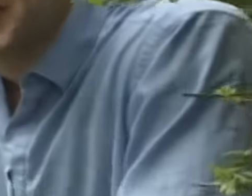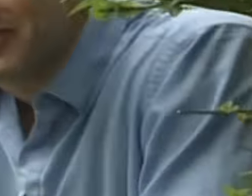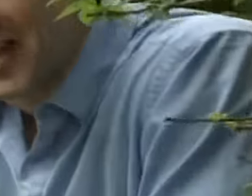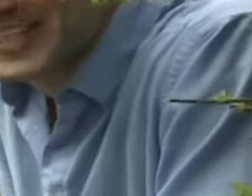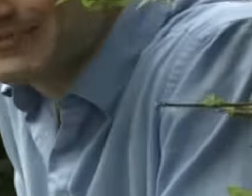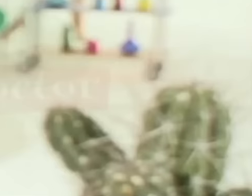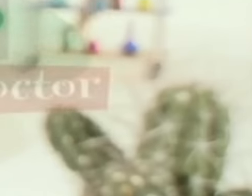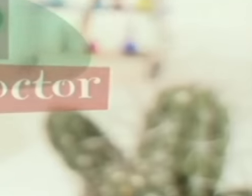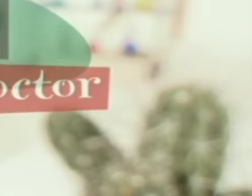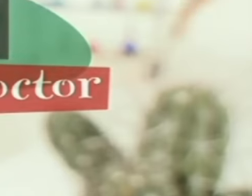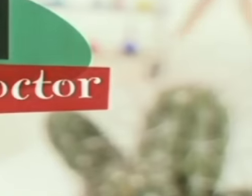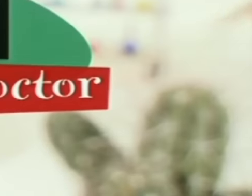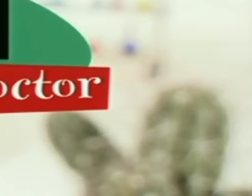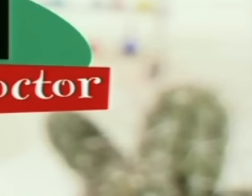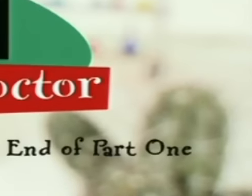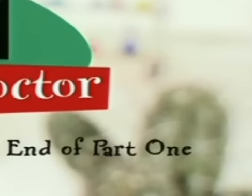this Brixton flat.